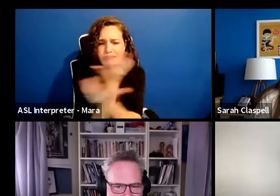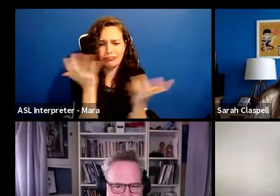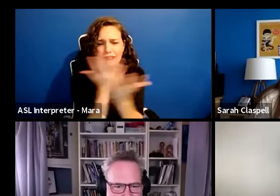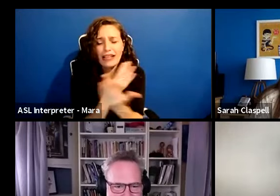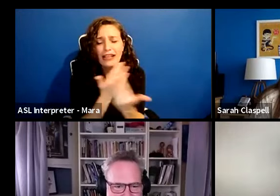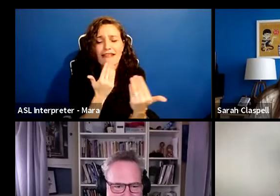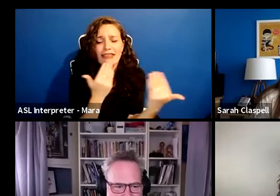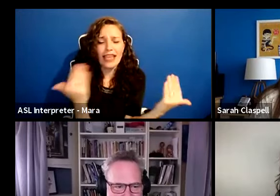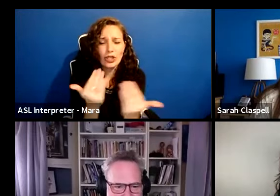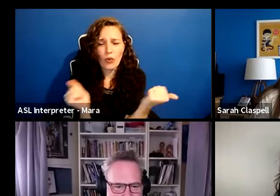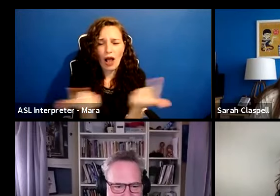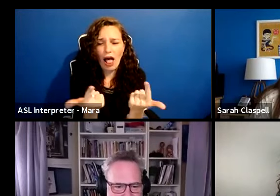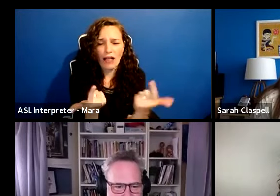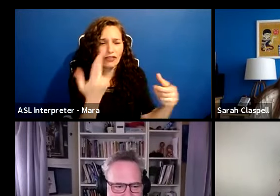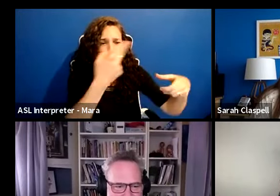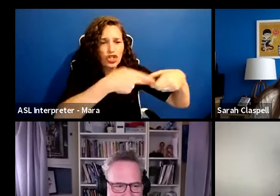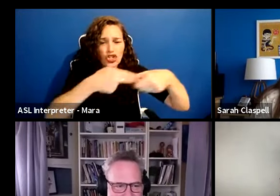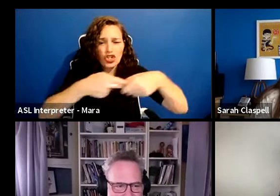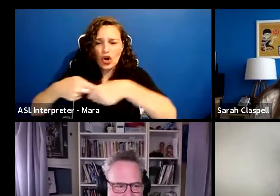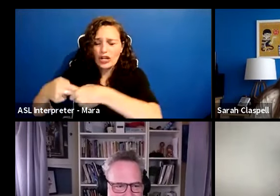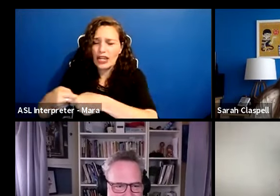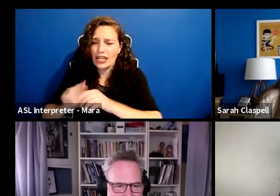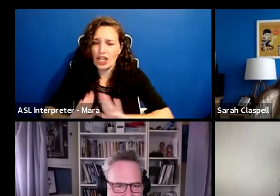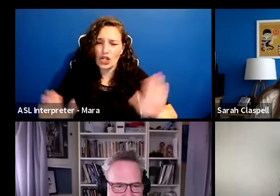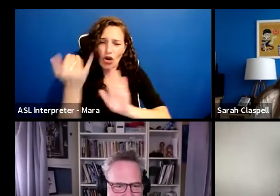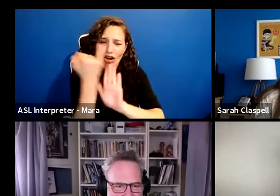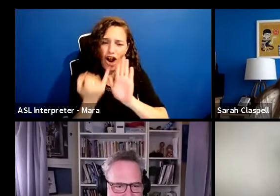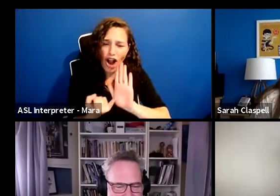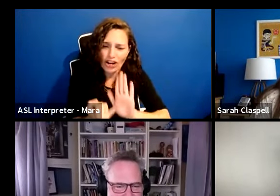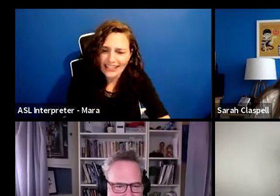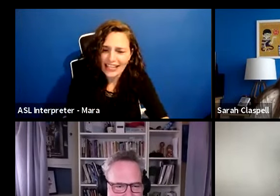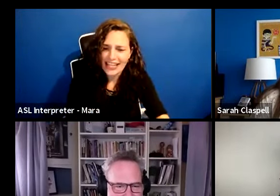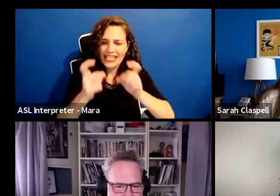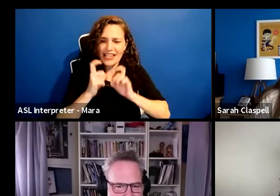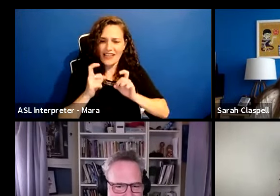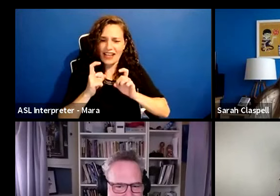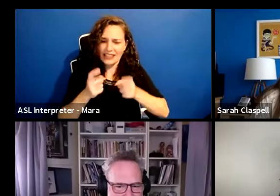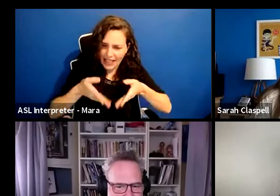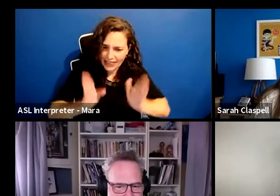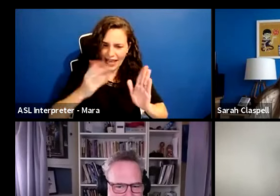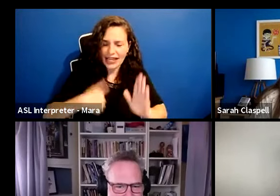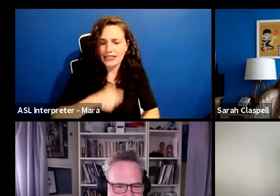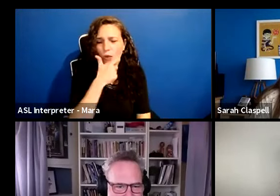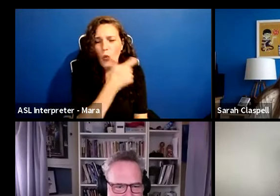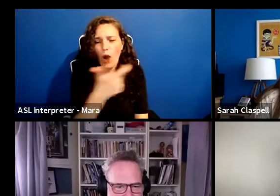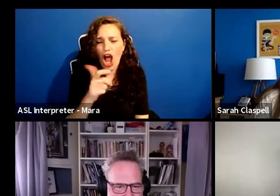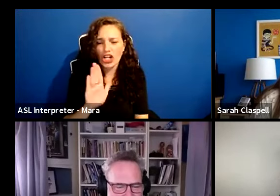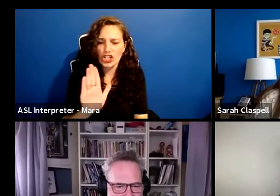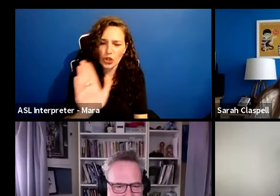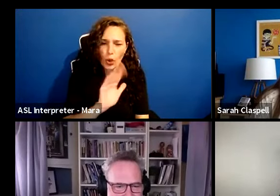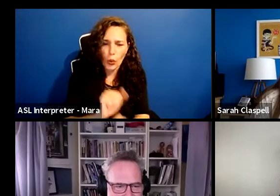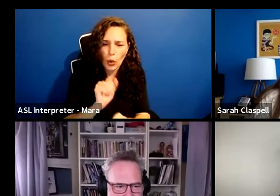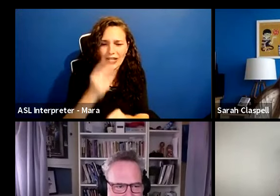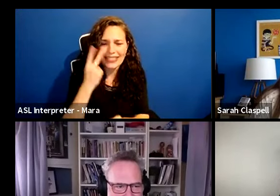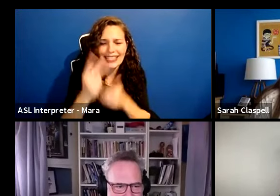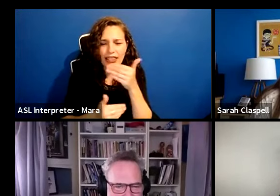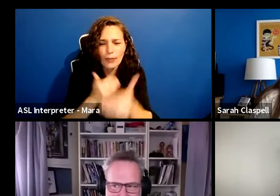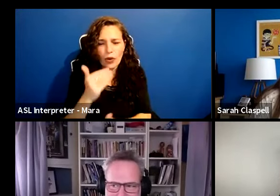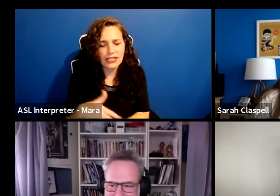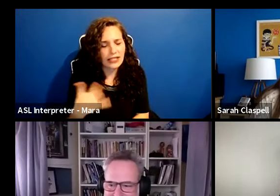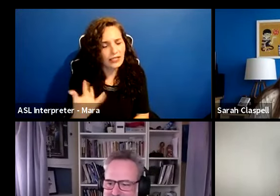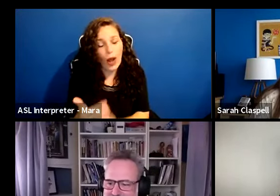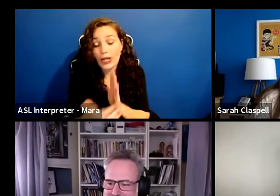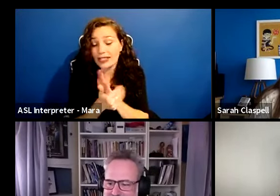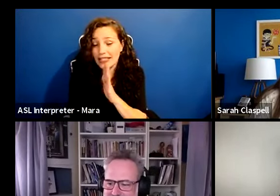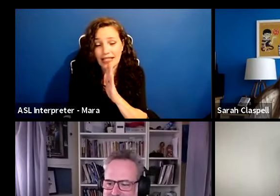being here and, and giving your art to us so we can see your work and see how the process works. It's a skill that